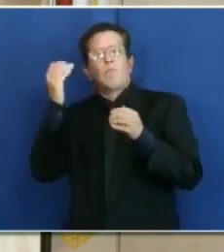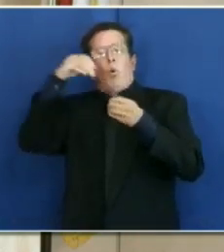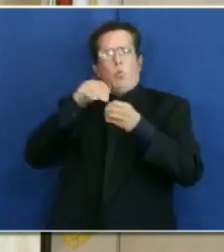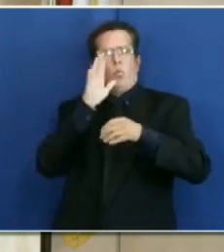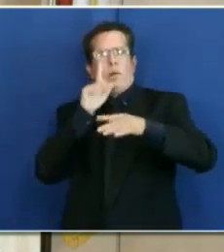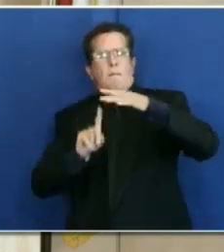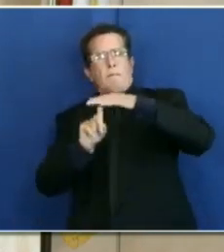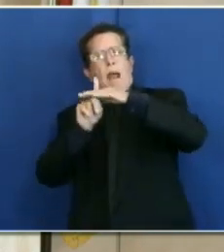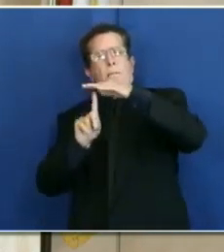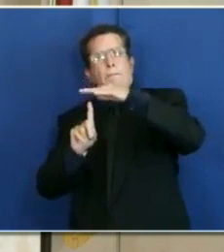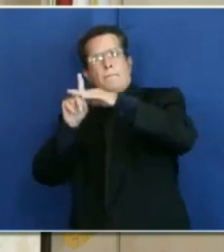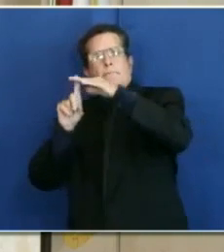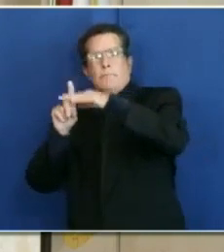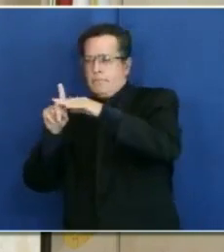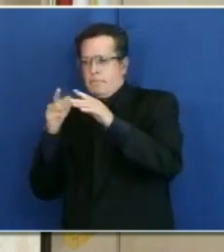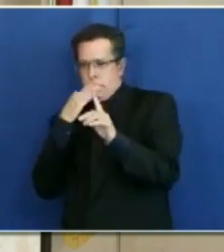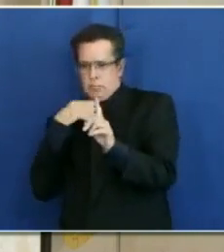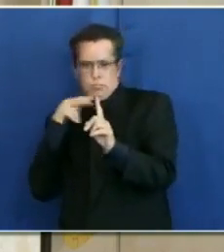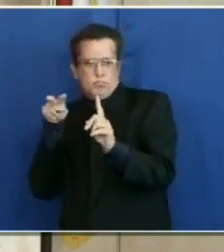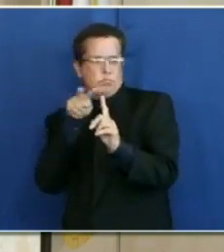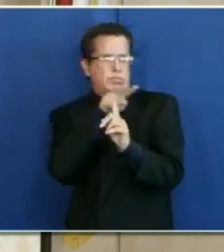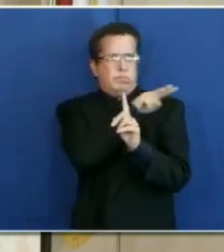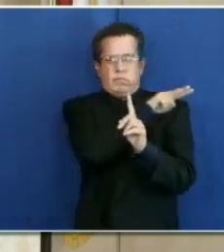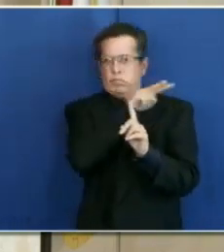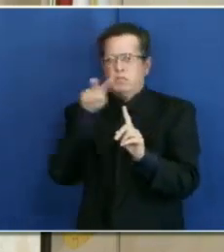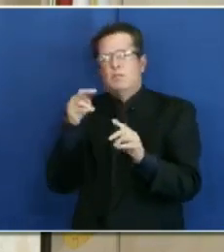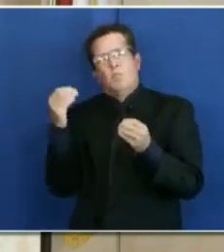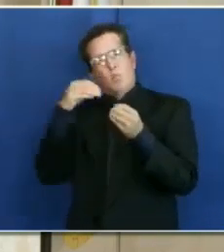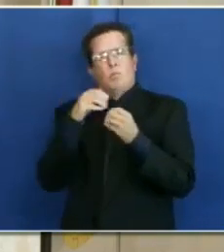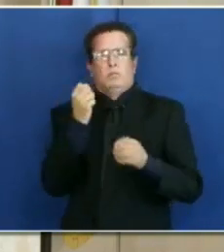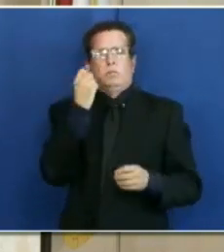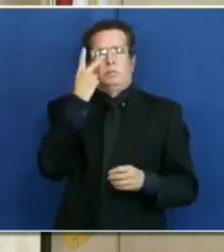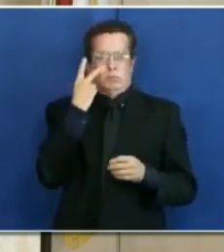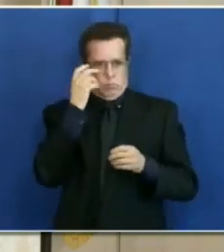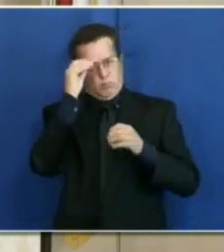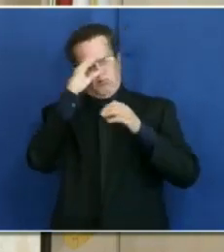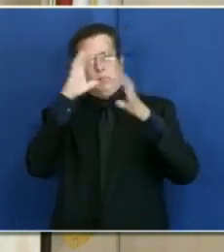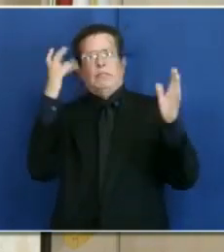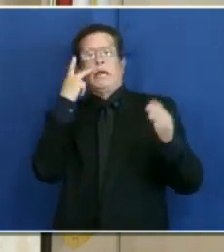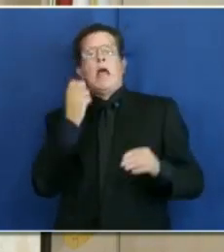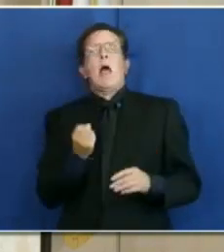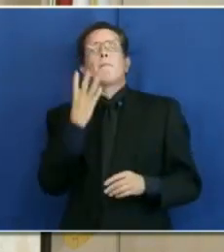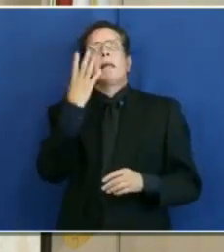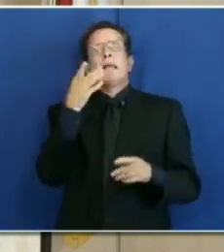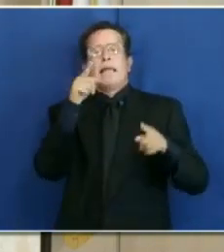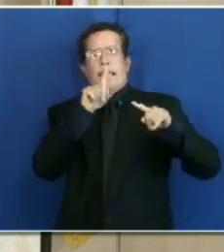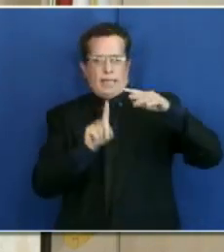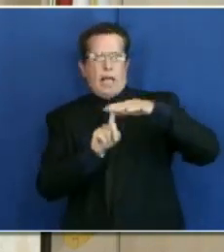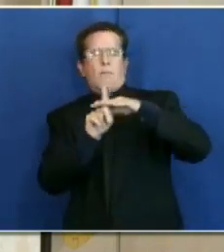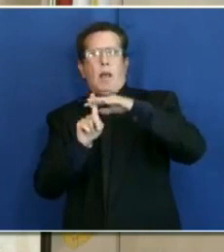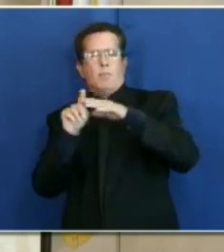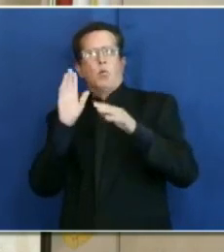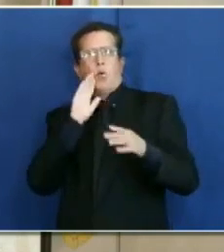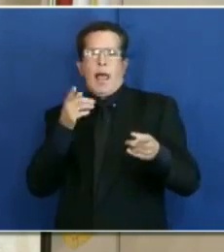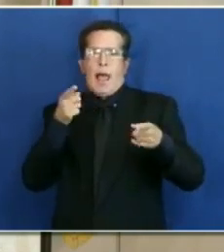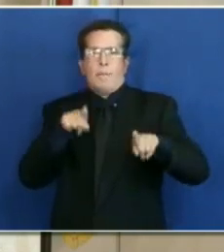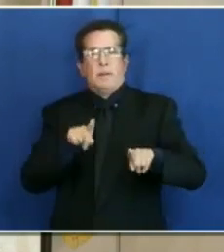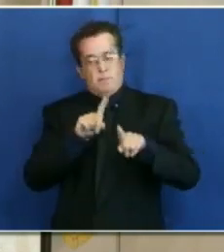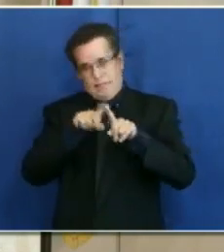cases will occur. So that helps us to wrap our arms around how many more cases actually will occur. But